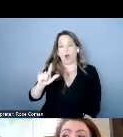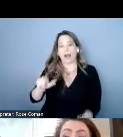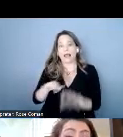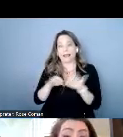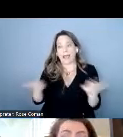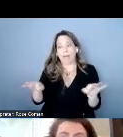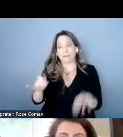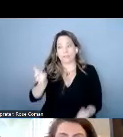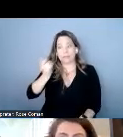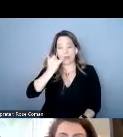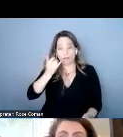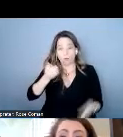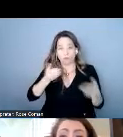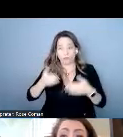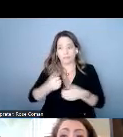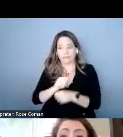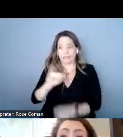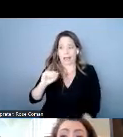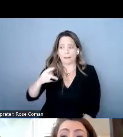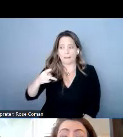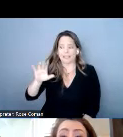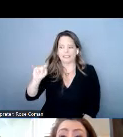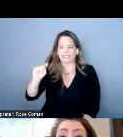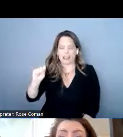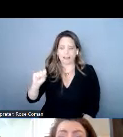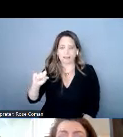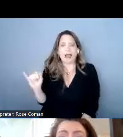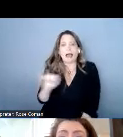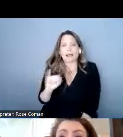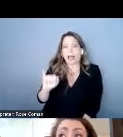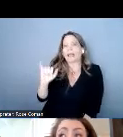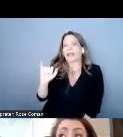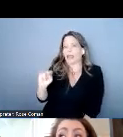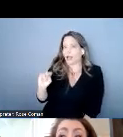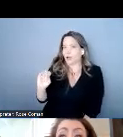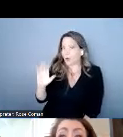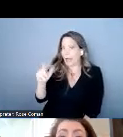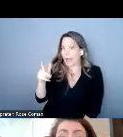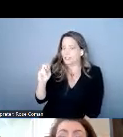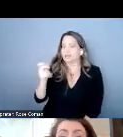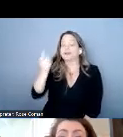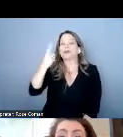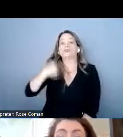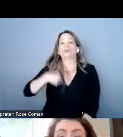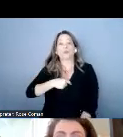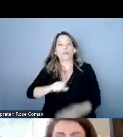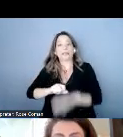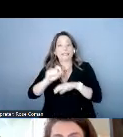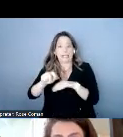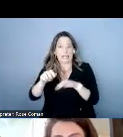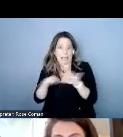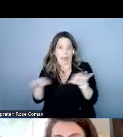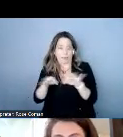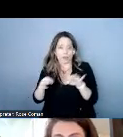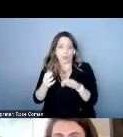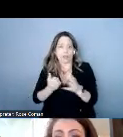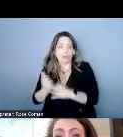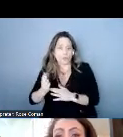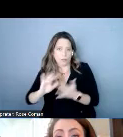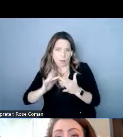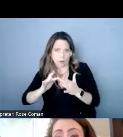and that like inelcaption so we send the captions over the internet so there's a voice channel